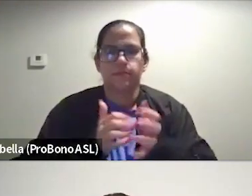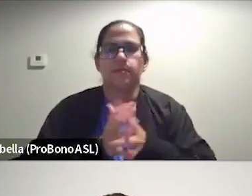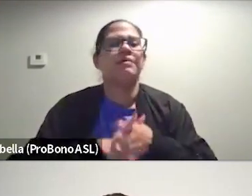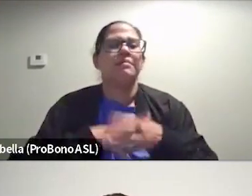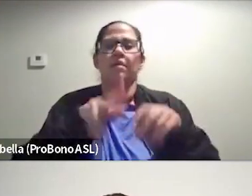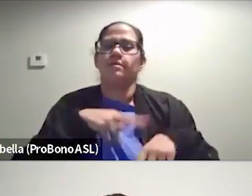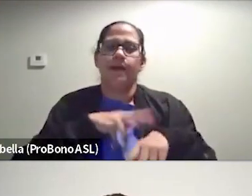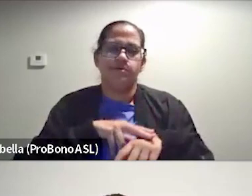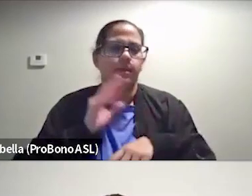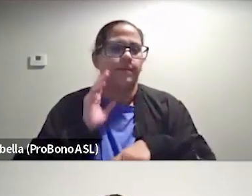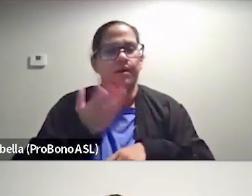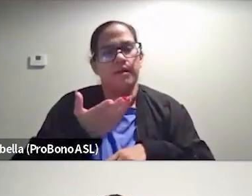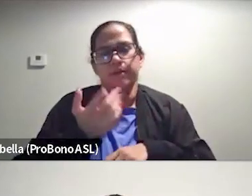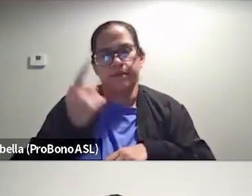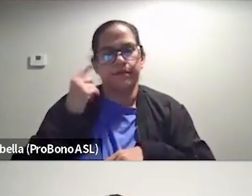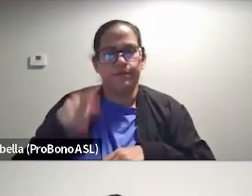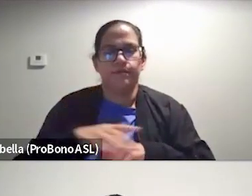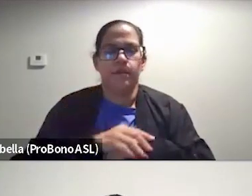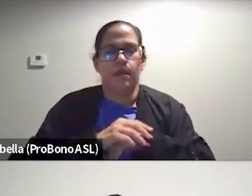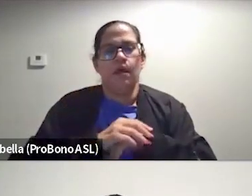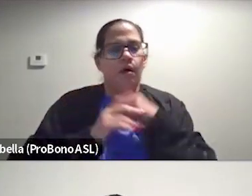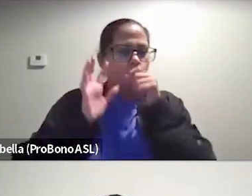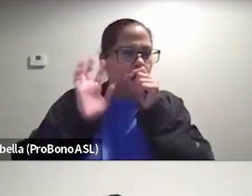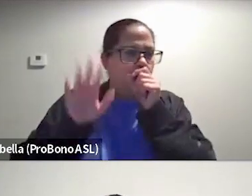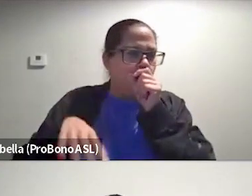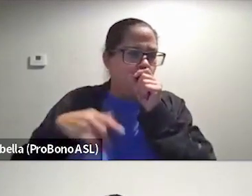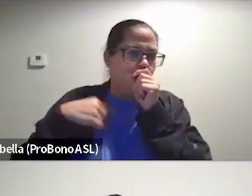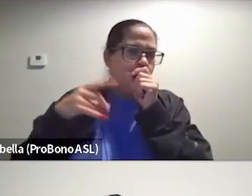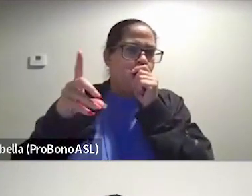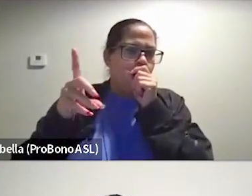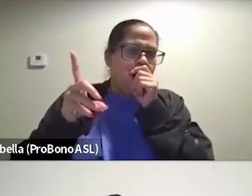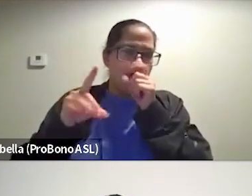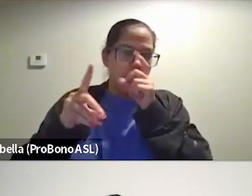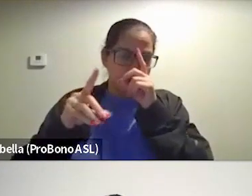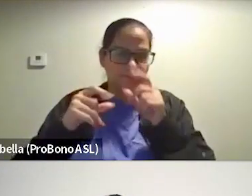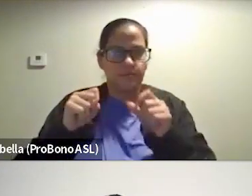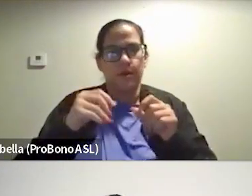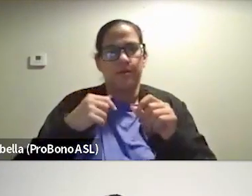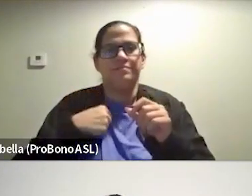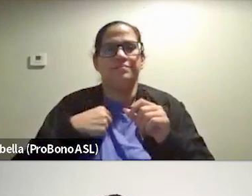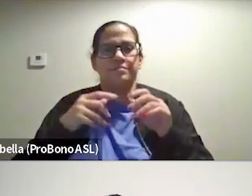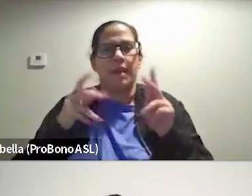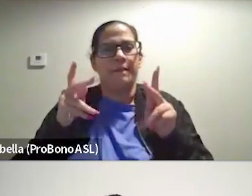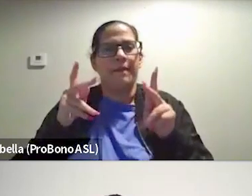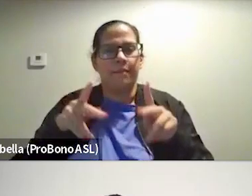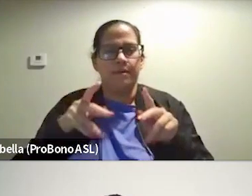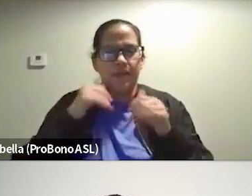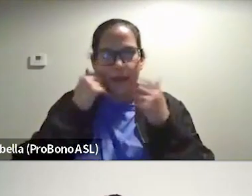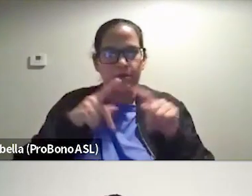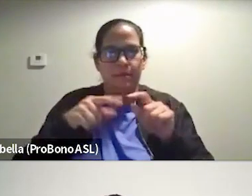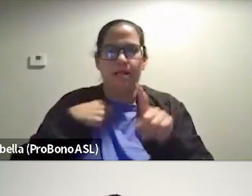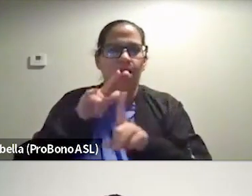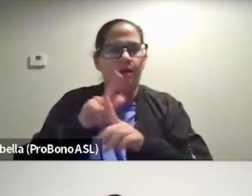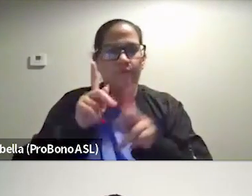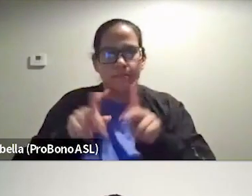apparently for Shayna. You know, I do. So I'm a shy person, but who loves people. So